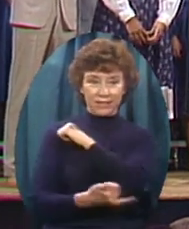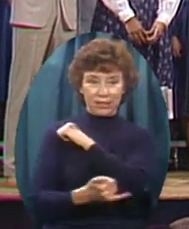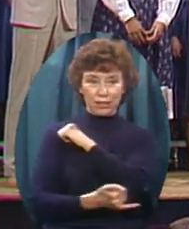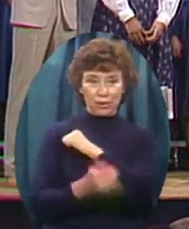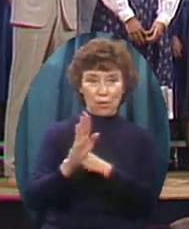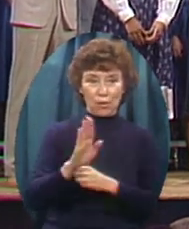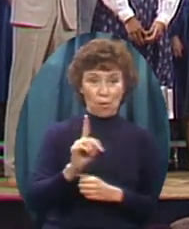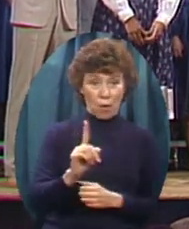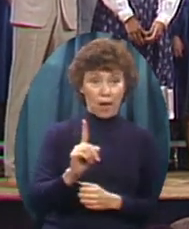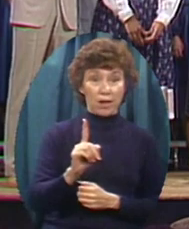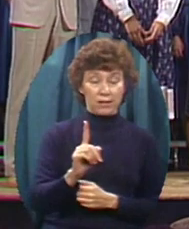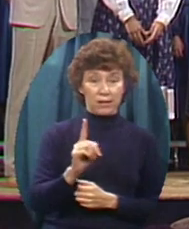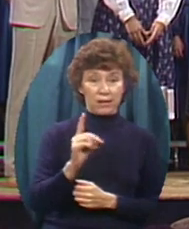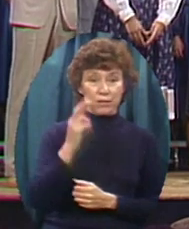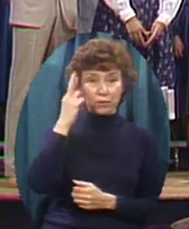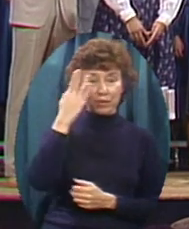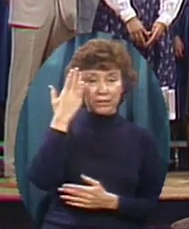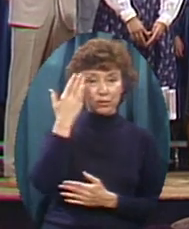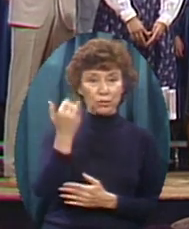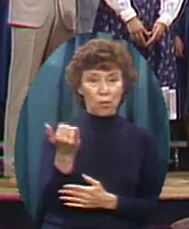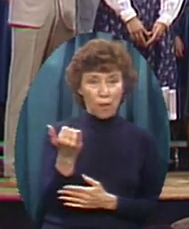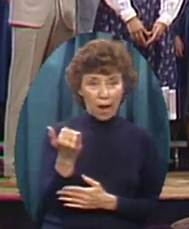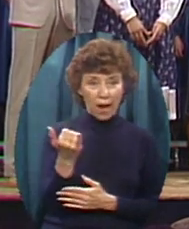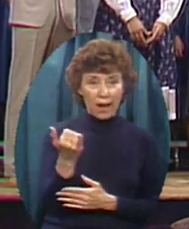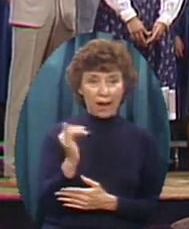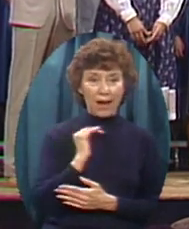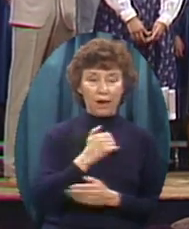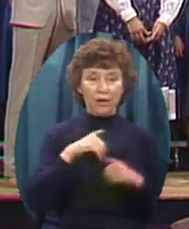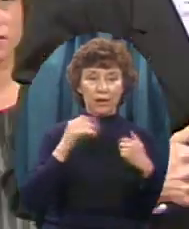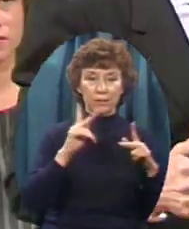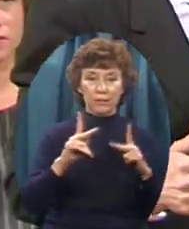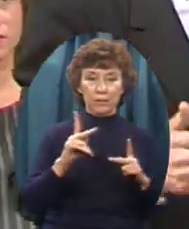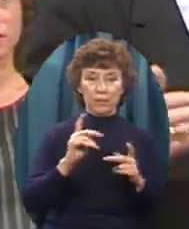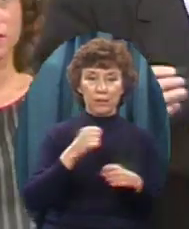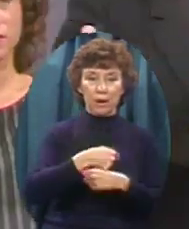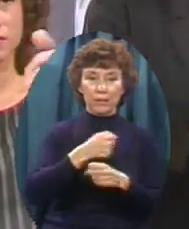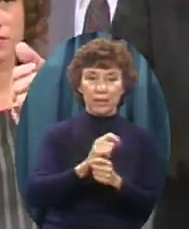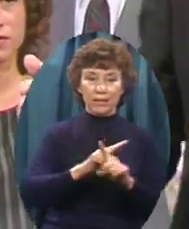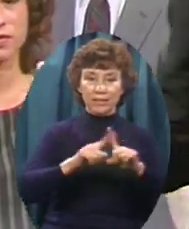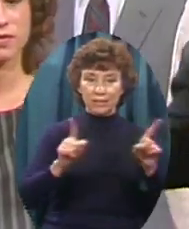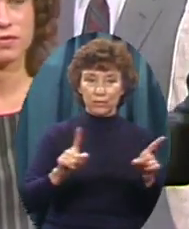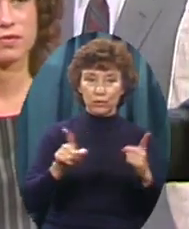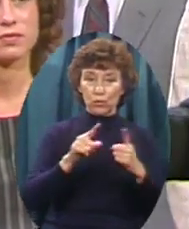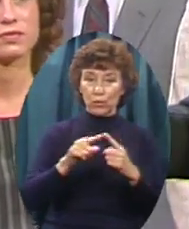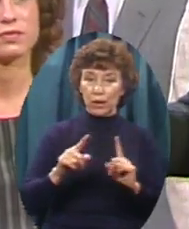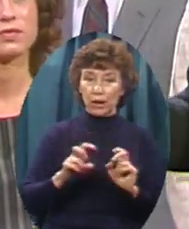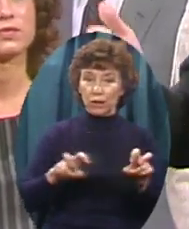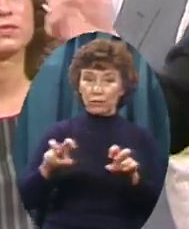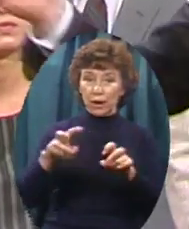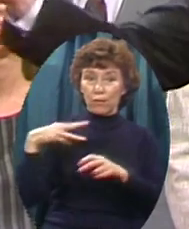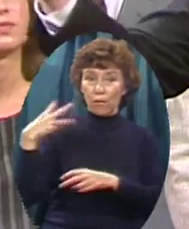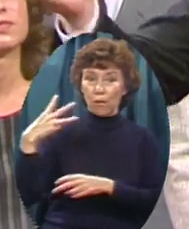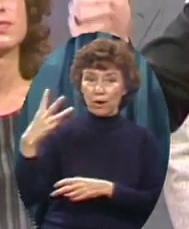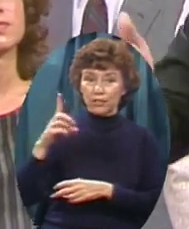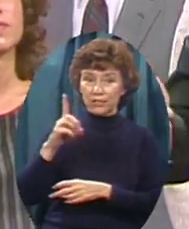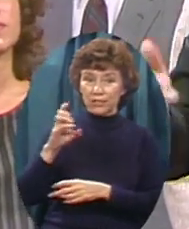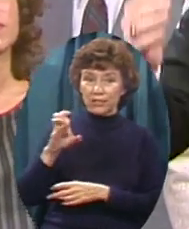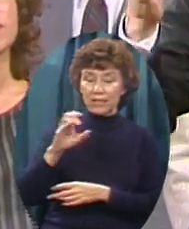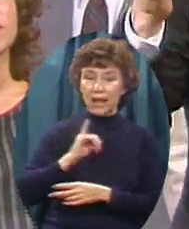meet them everywhere When I go to Washington I meet them in the officers of senators and congressmen Working in staff positions When I